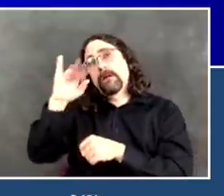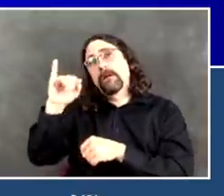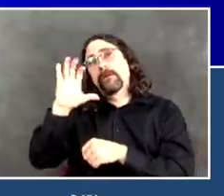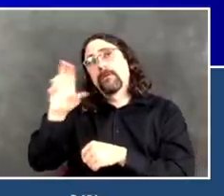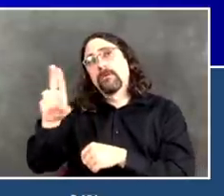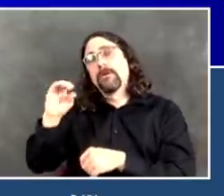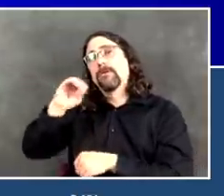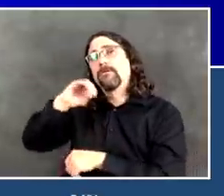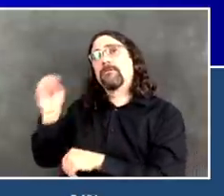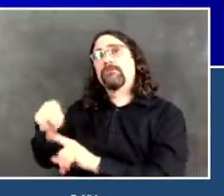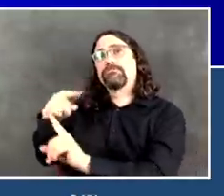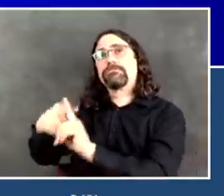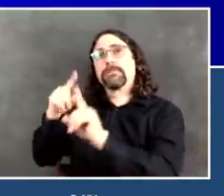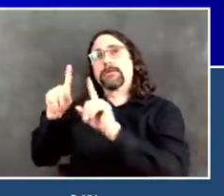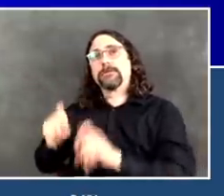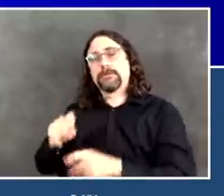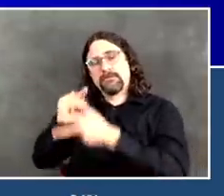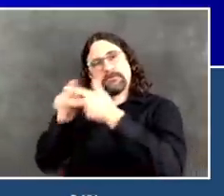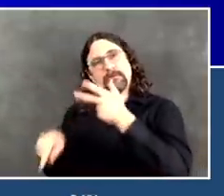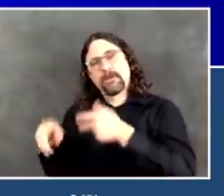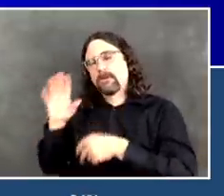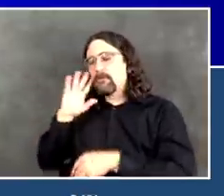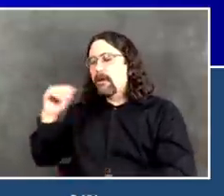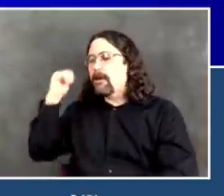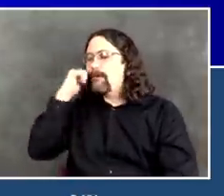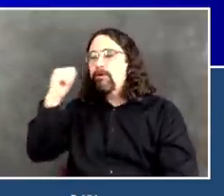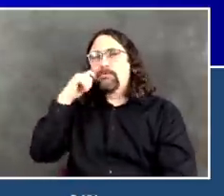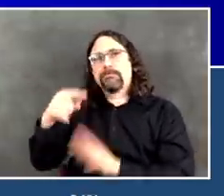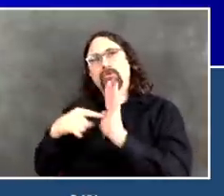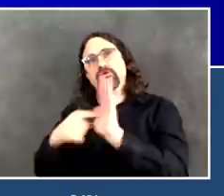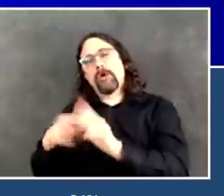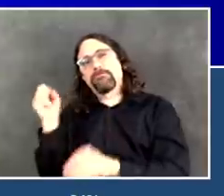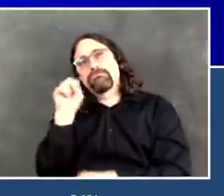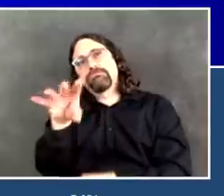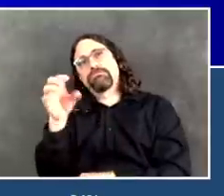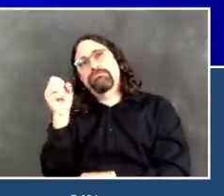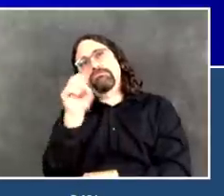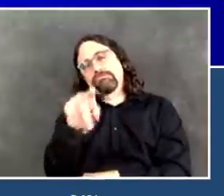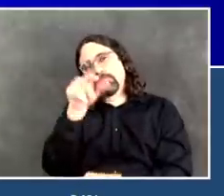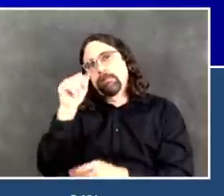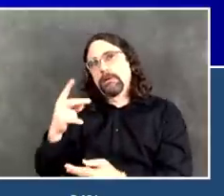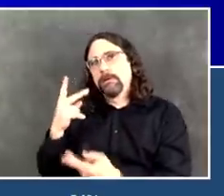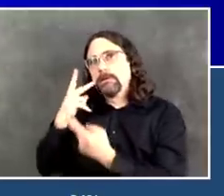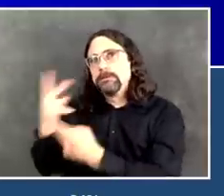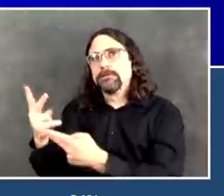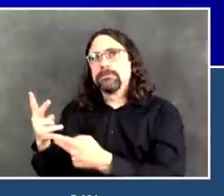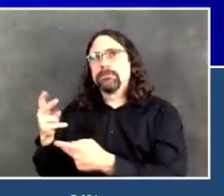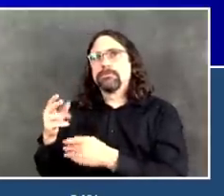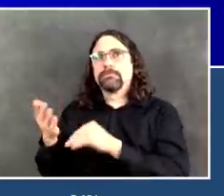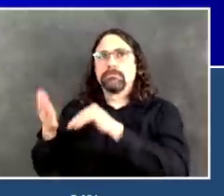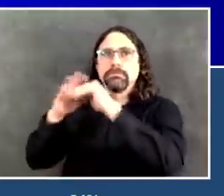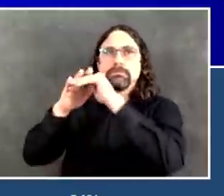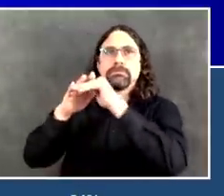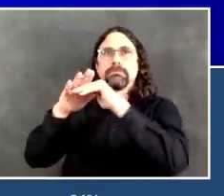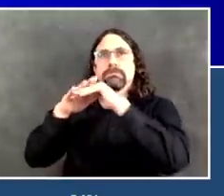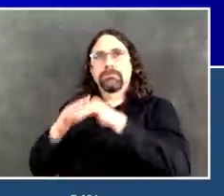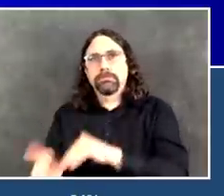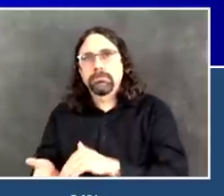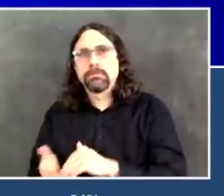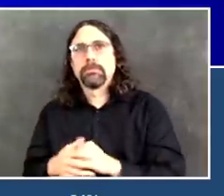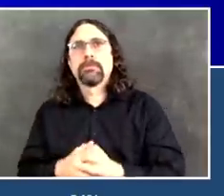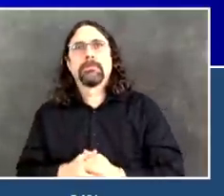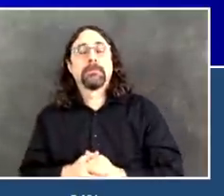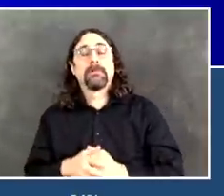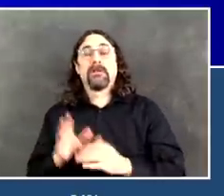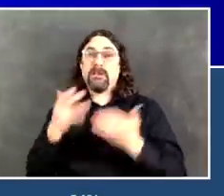They tell us, don't give an inch here. Do not relax. Do not let this disease back in the door. They tell us about the power